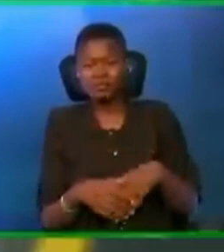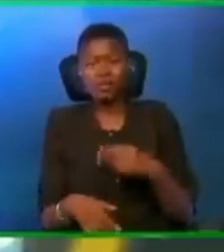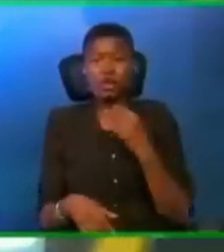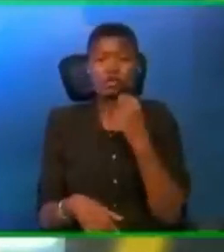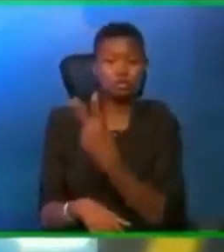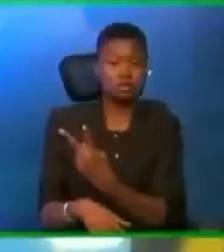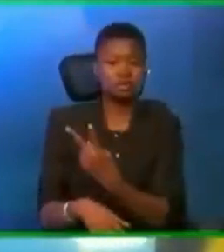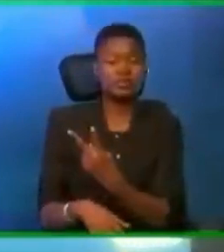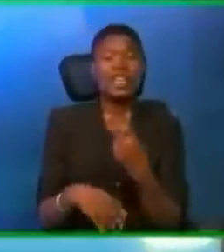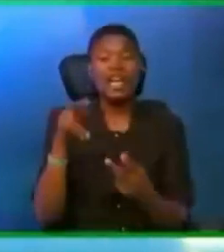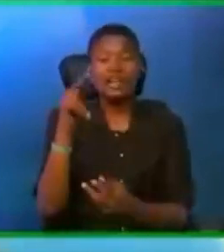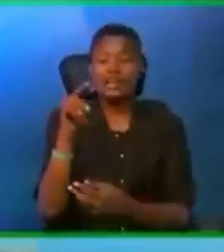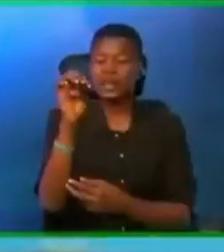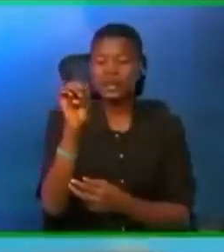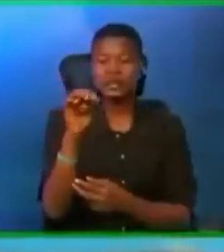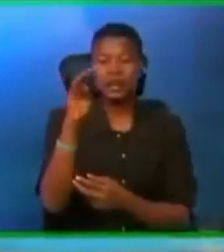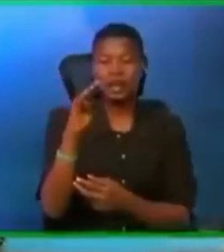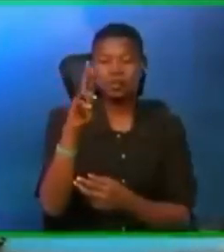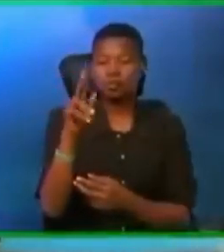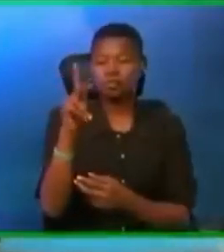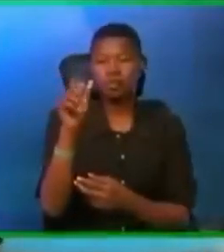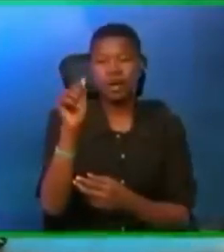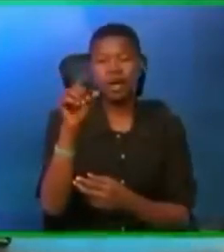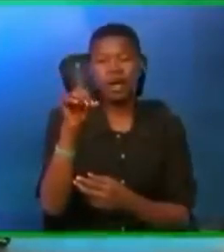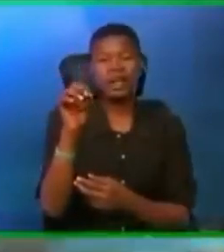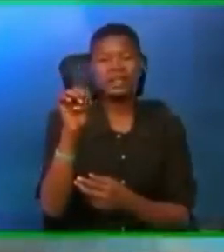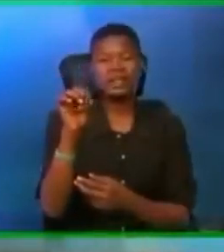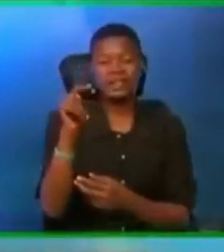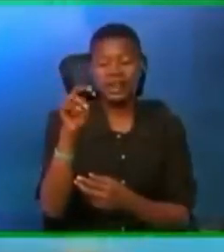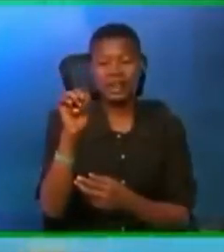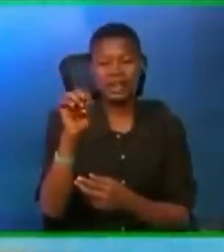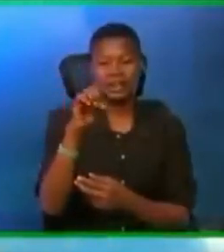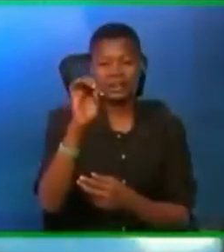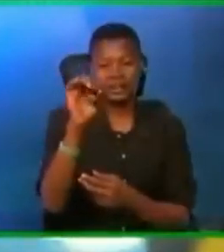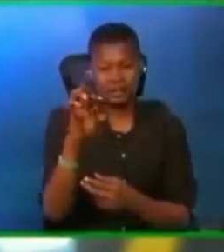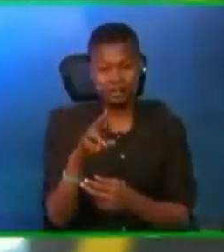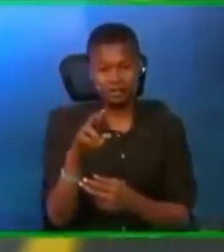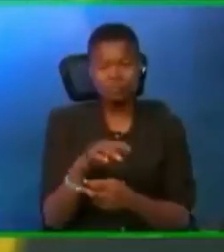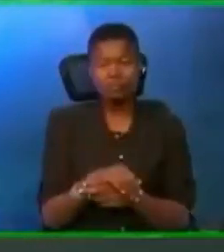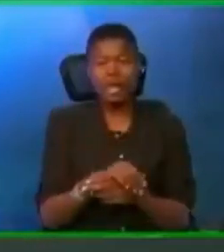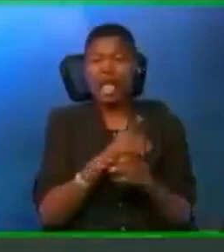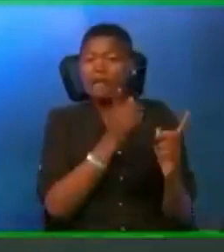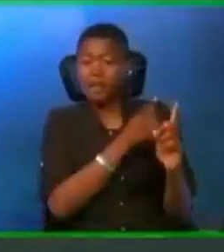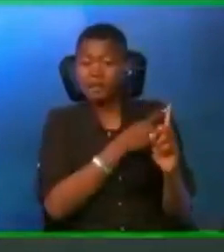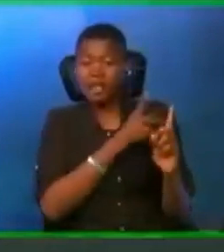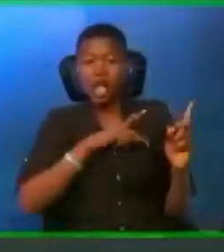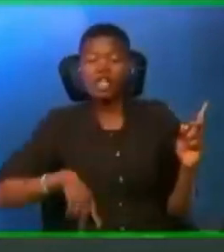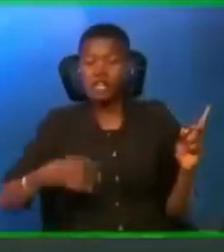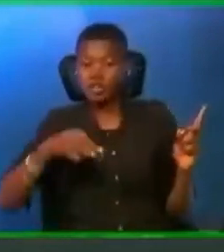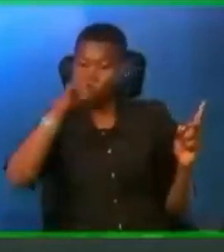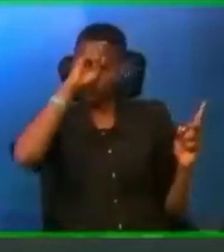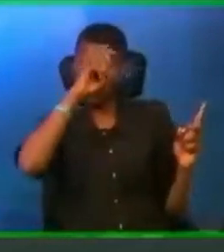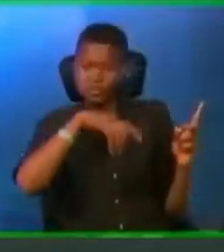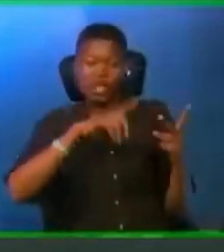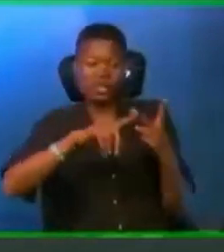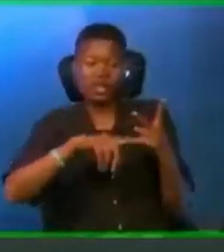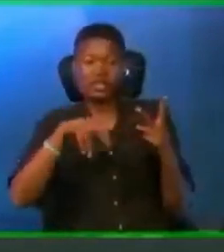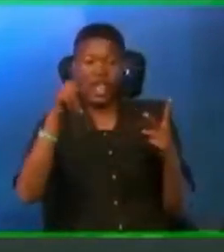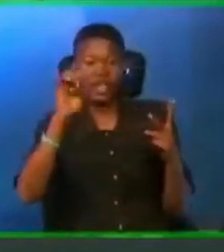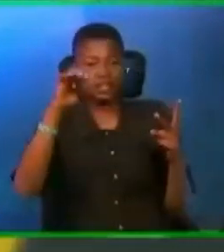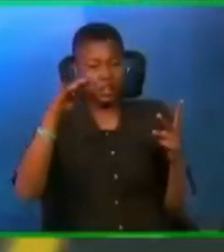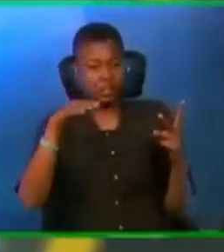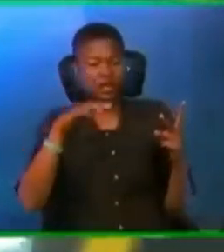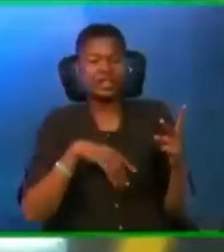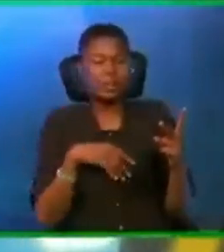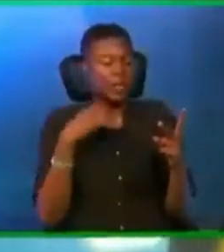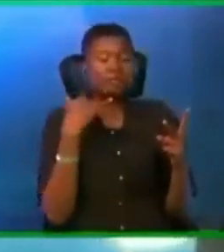Nebuchadnezzar. A man has a dream, he wakes up, he forgets it. And then he now calls wise men to come and, first of all, retrieve the thing